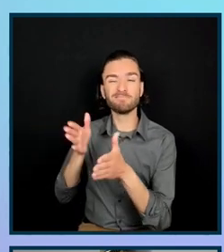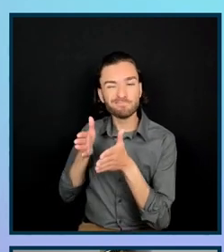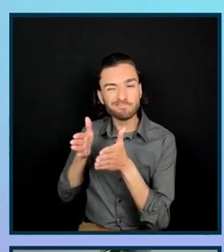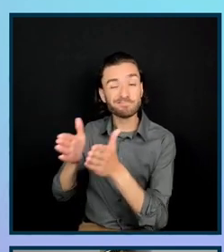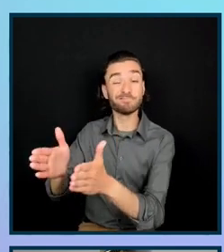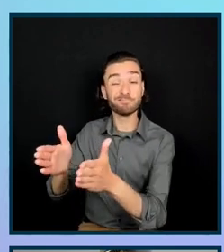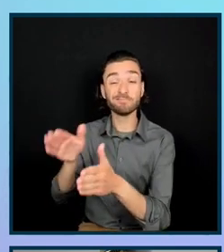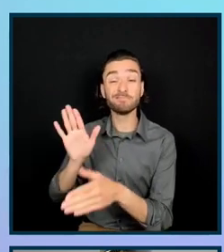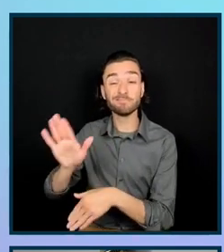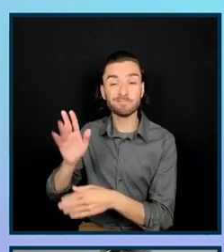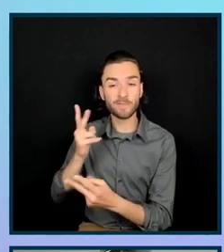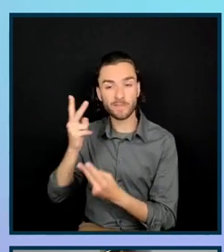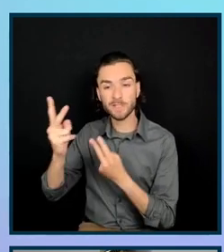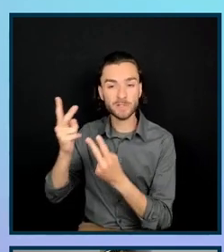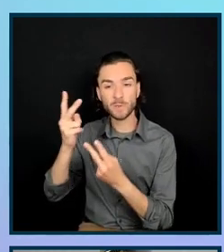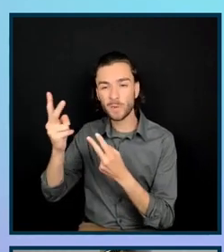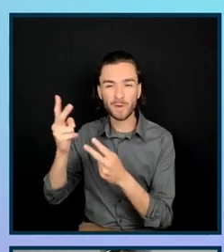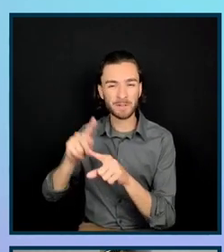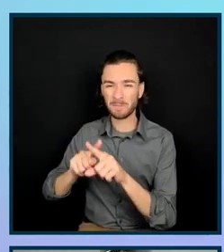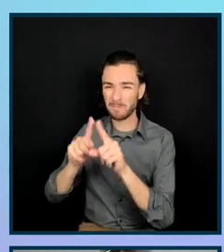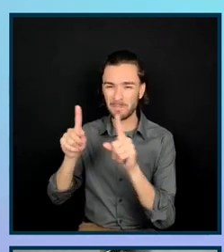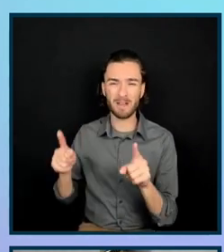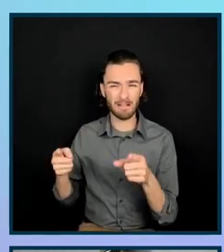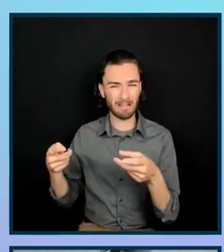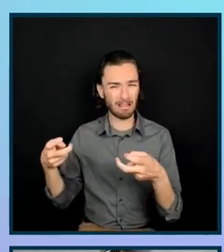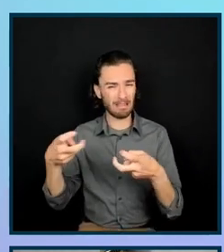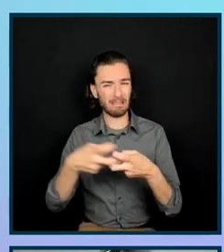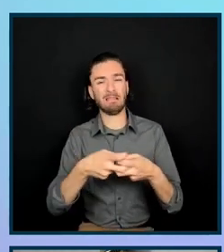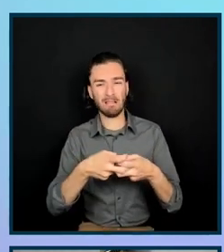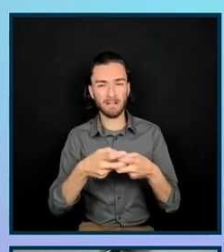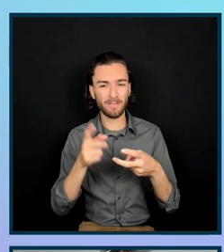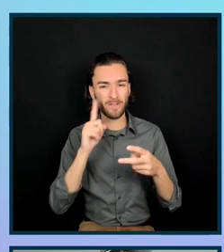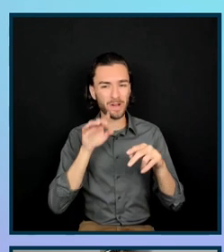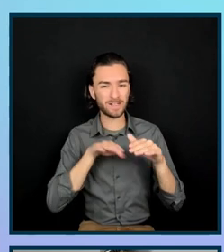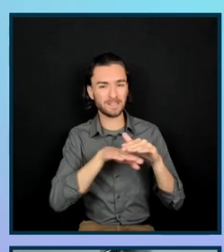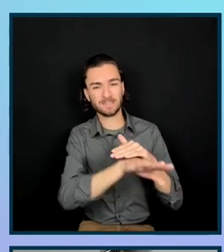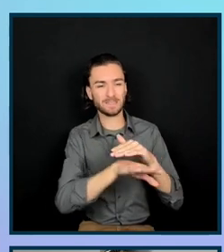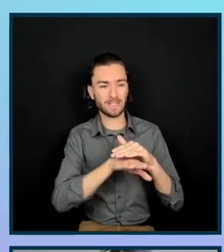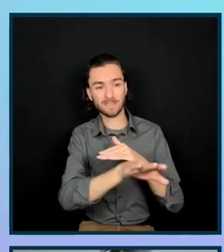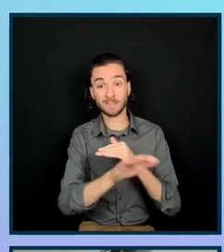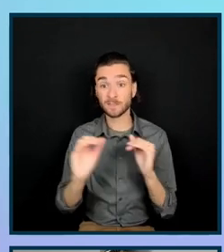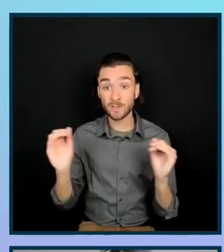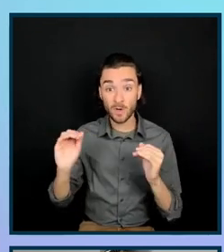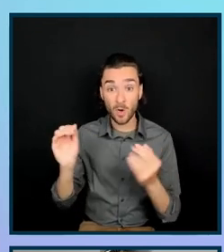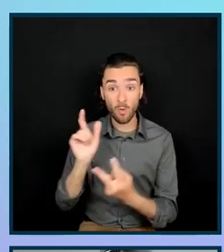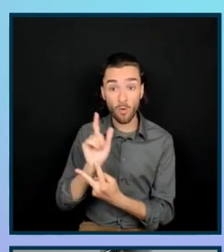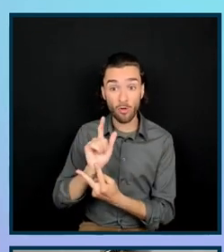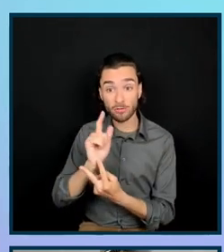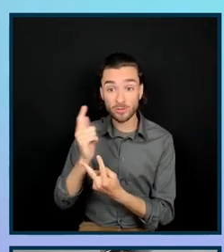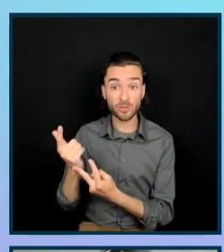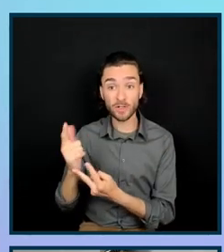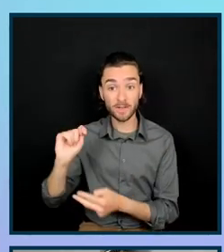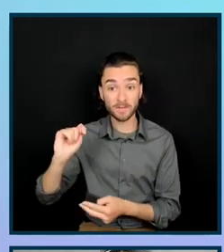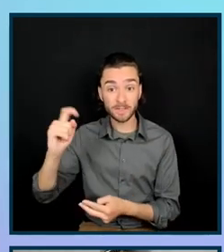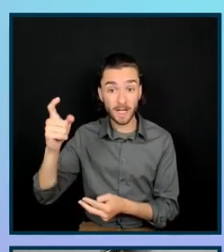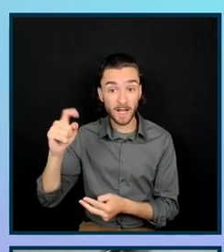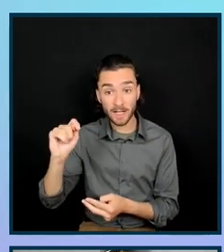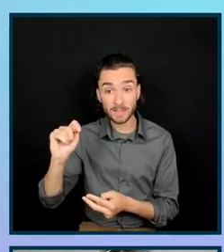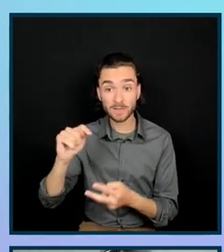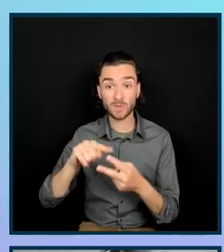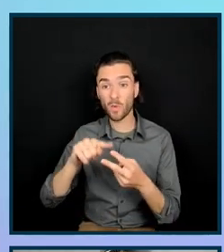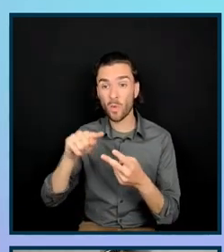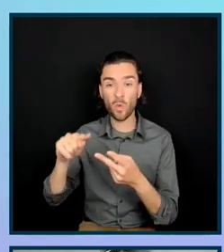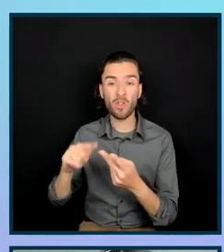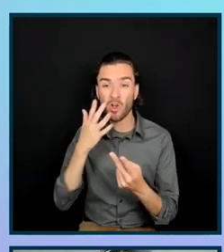information, but they tend to cause a lot of accessibility issues, especially if they don't have appropriate text alternatives or if they don't meet the color